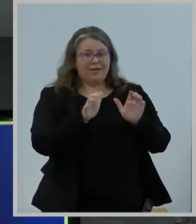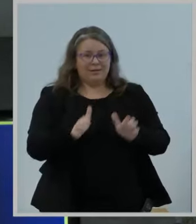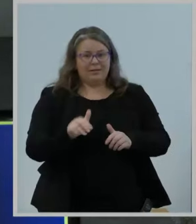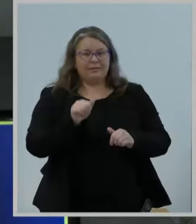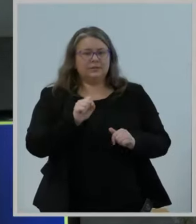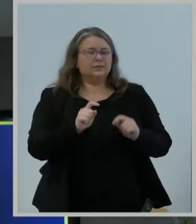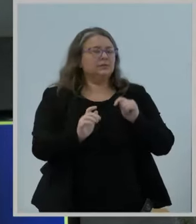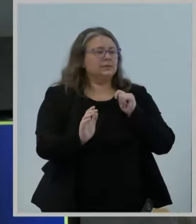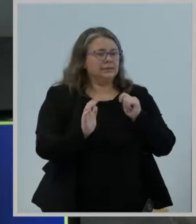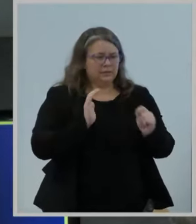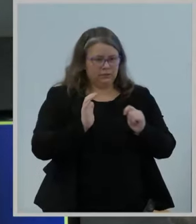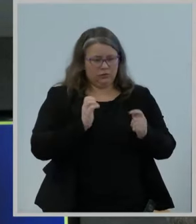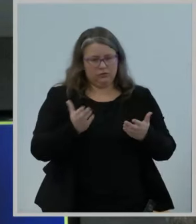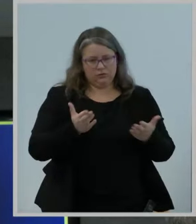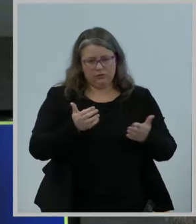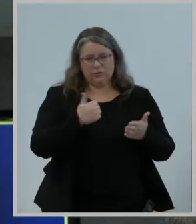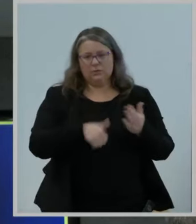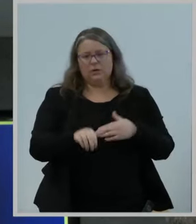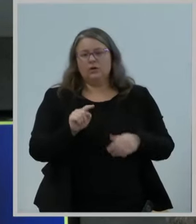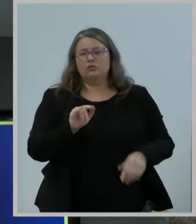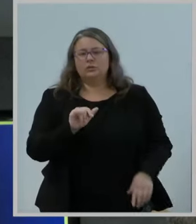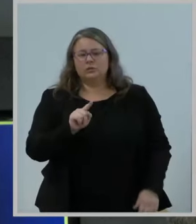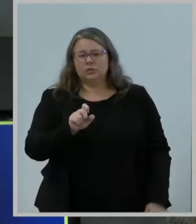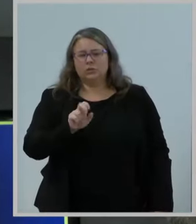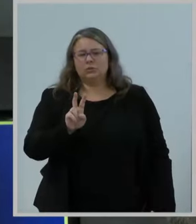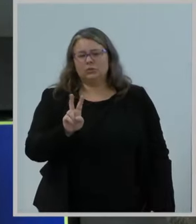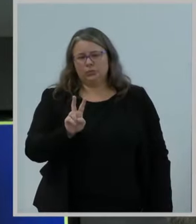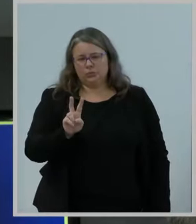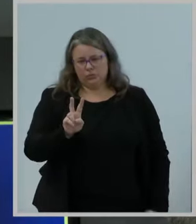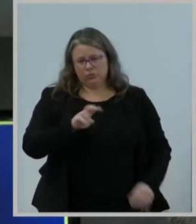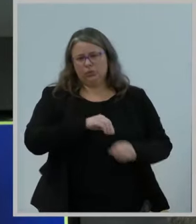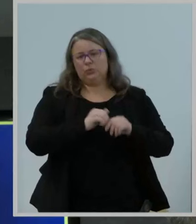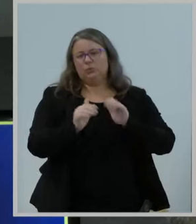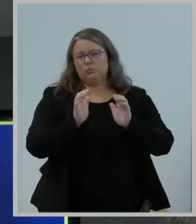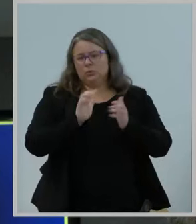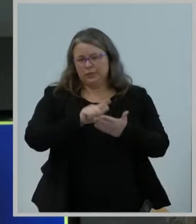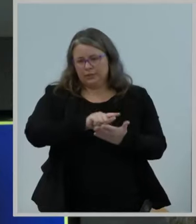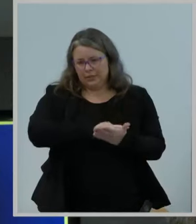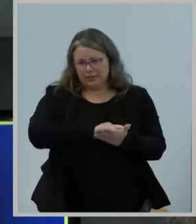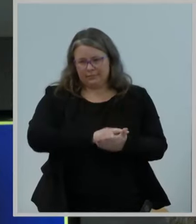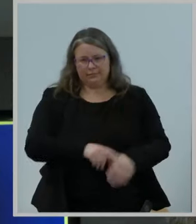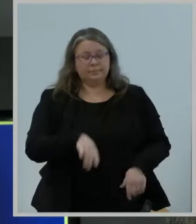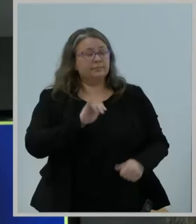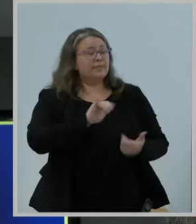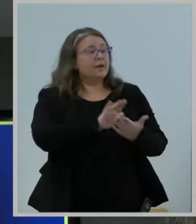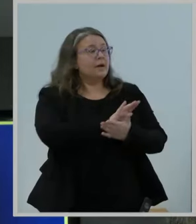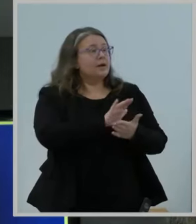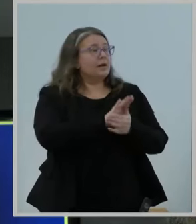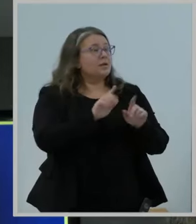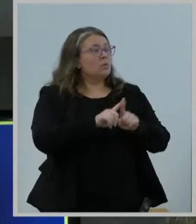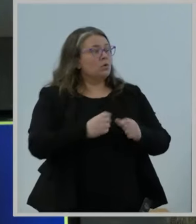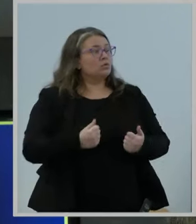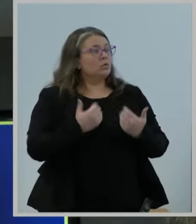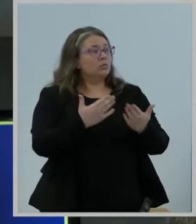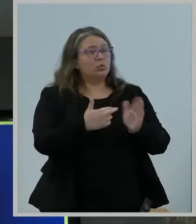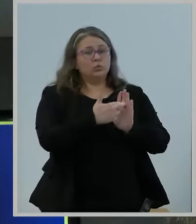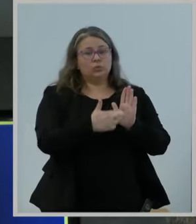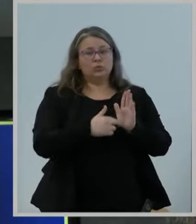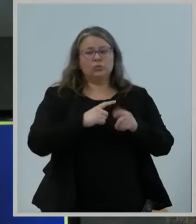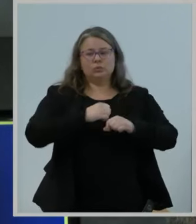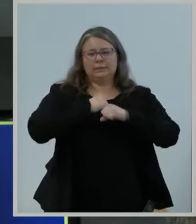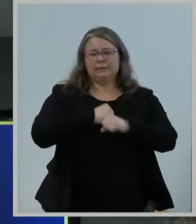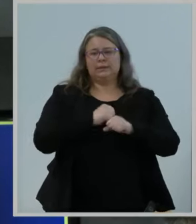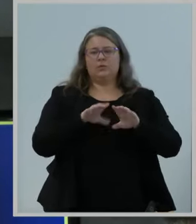telecommunications service under Title II of the Communications Act. The item also proposes rules to safeguard the open Internet.